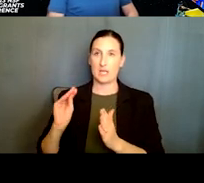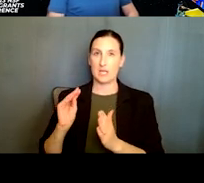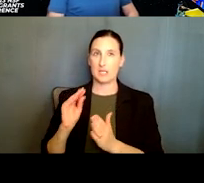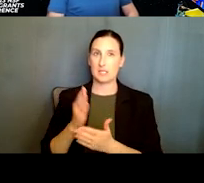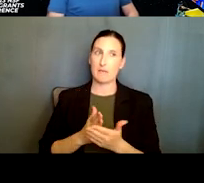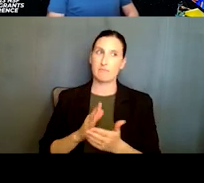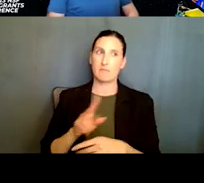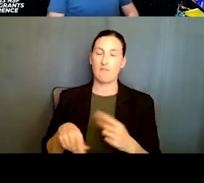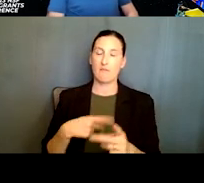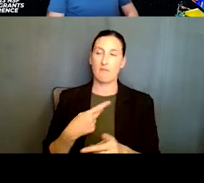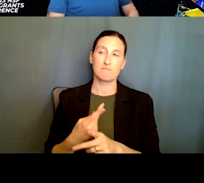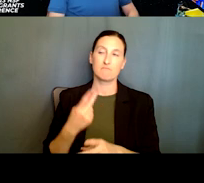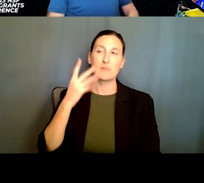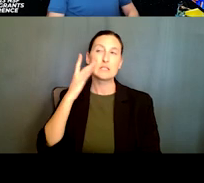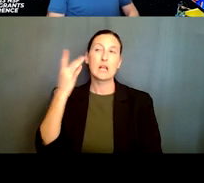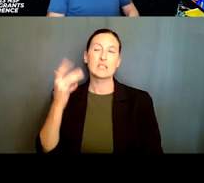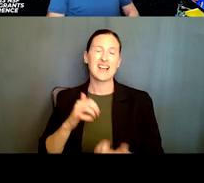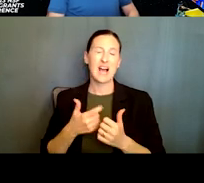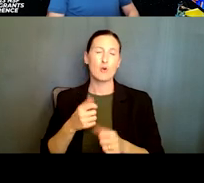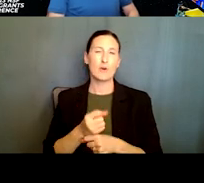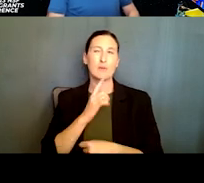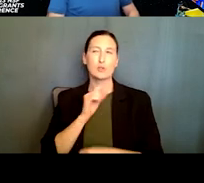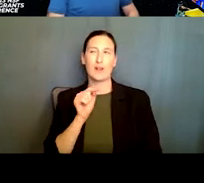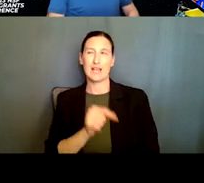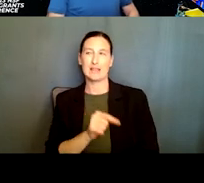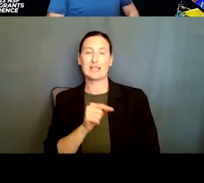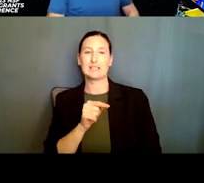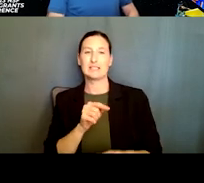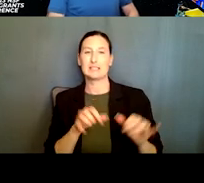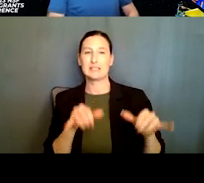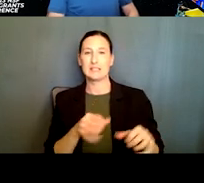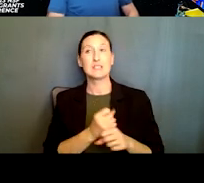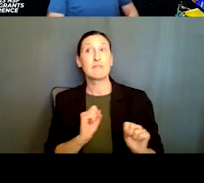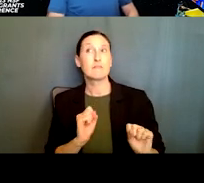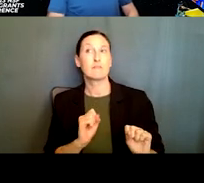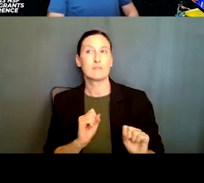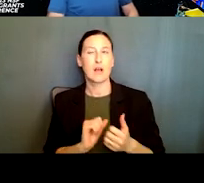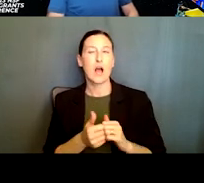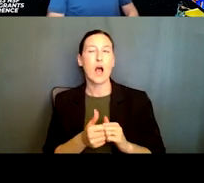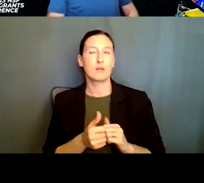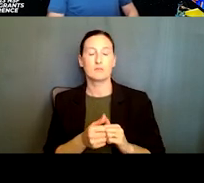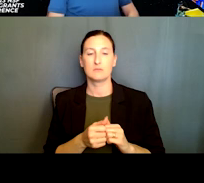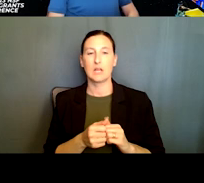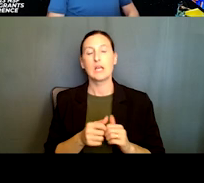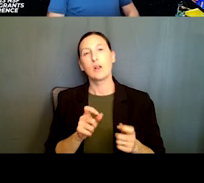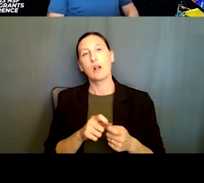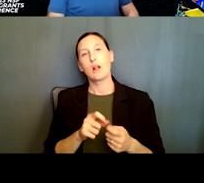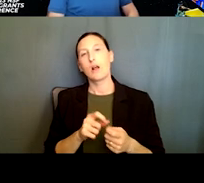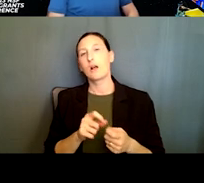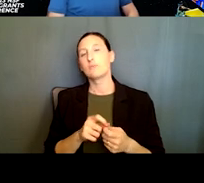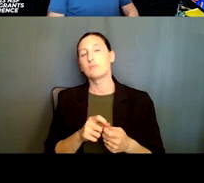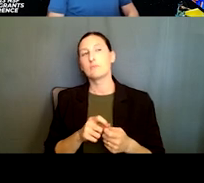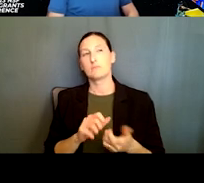these artificial intelligence systems. How do we make sure that these systems are, are, are safe? And in particular, how do we make sure